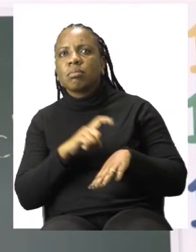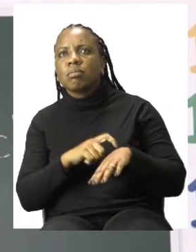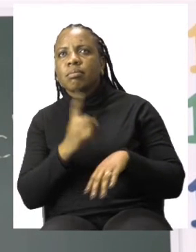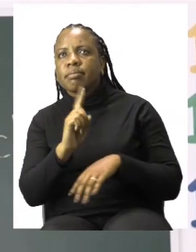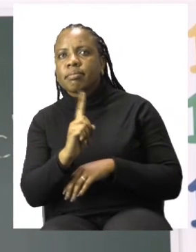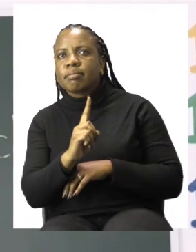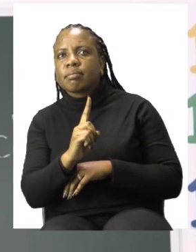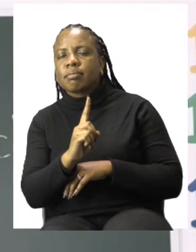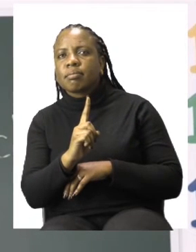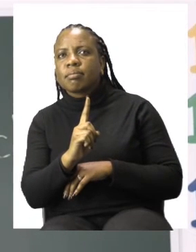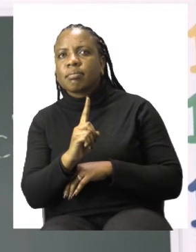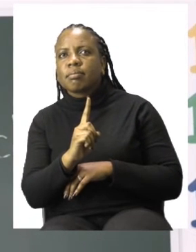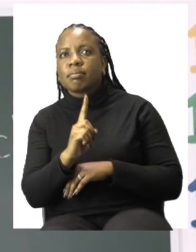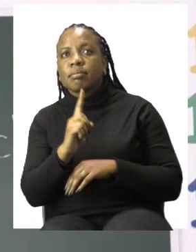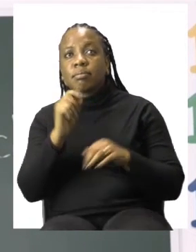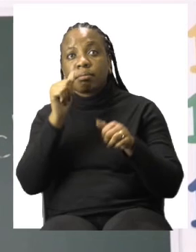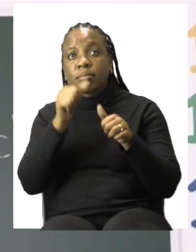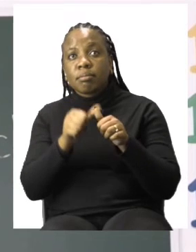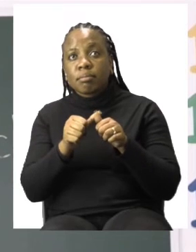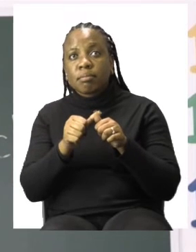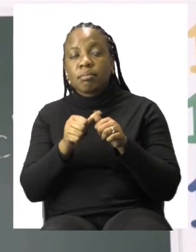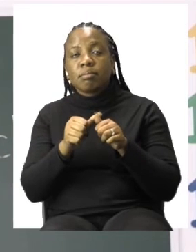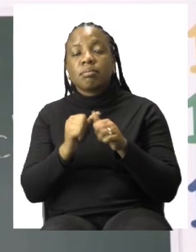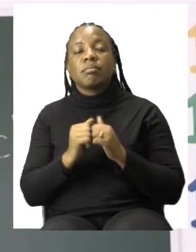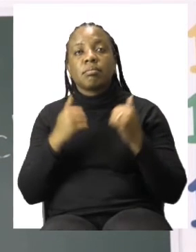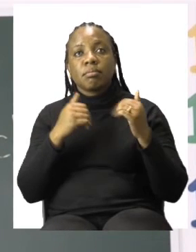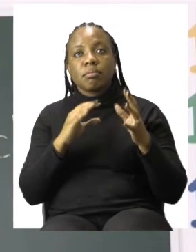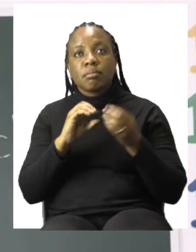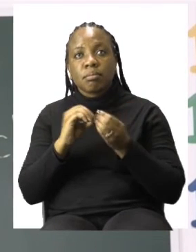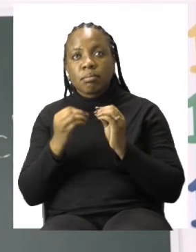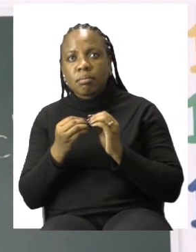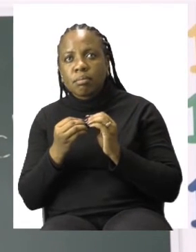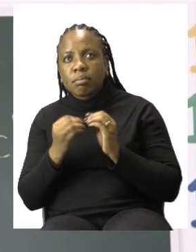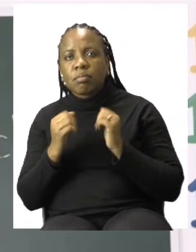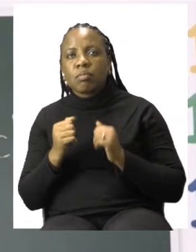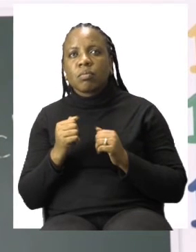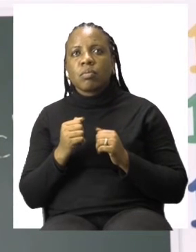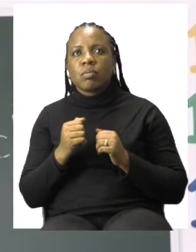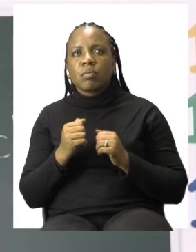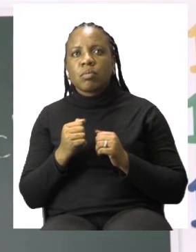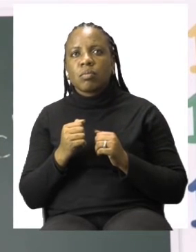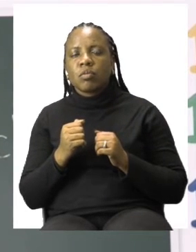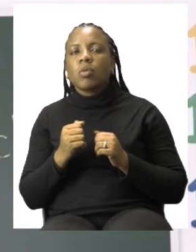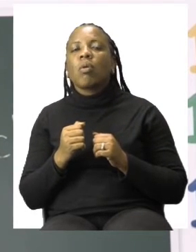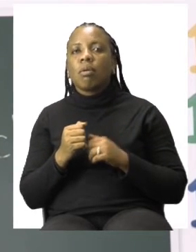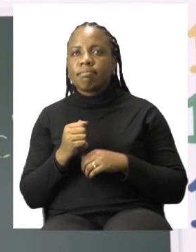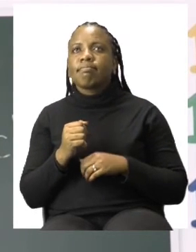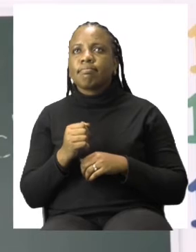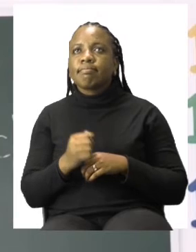Remember boys and girls, we start with the number. So we are going to say 5 o'clock.